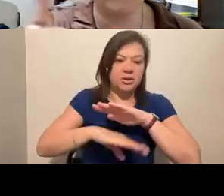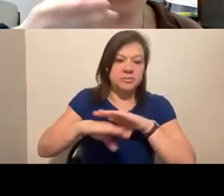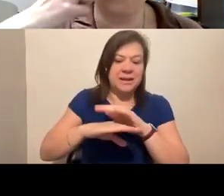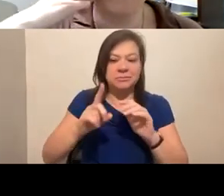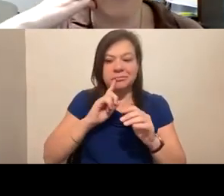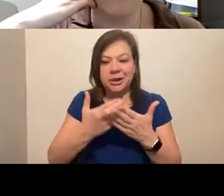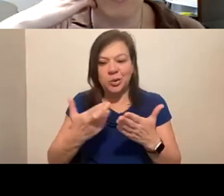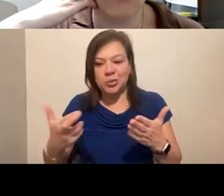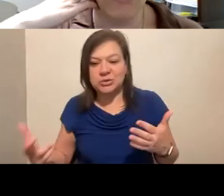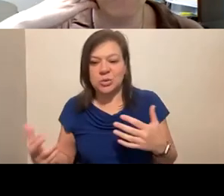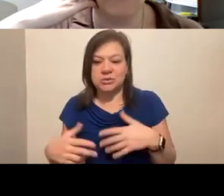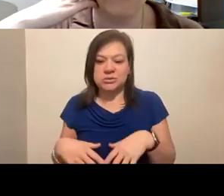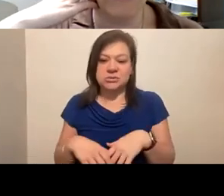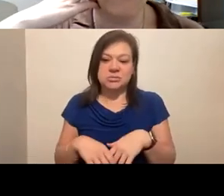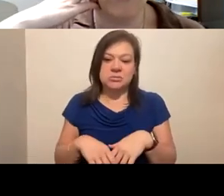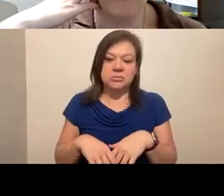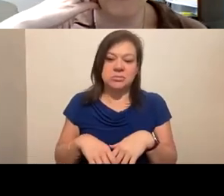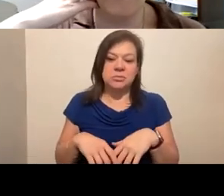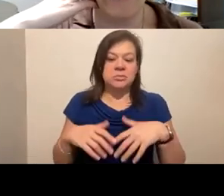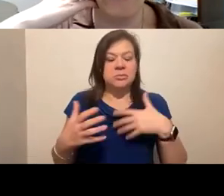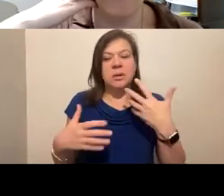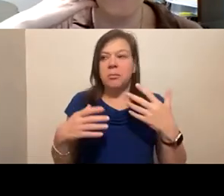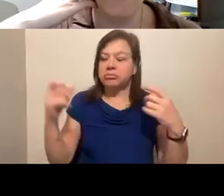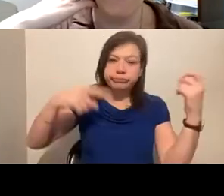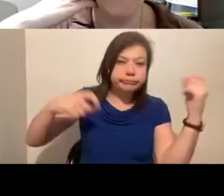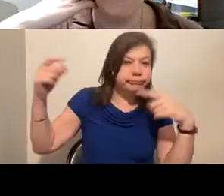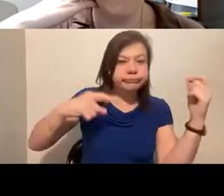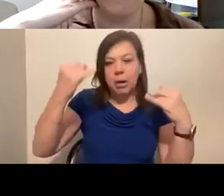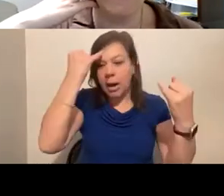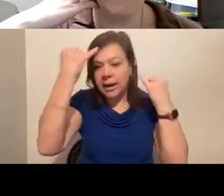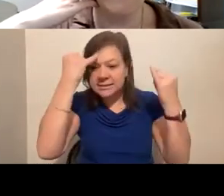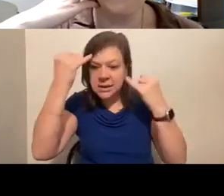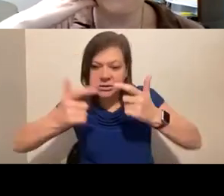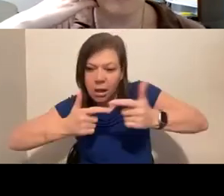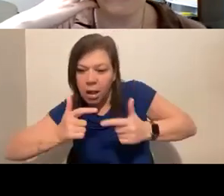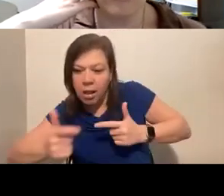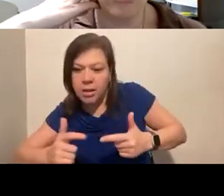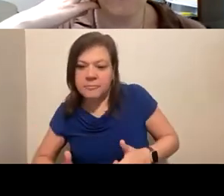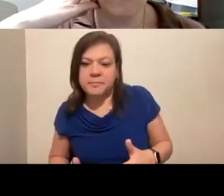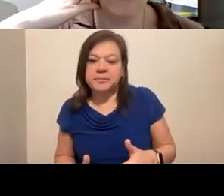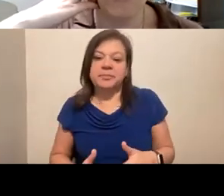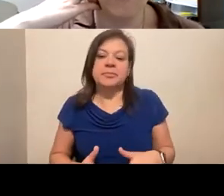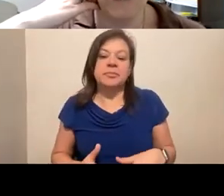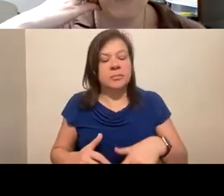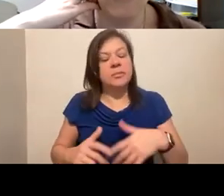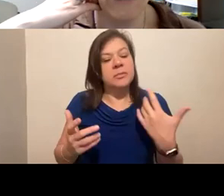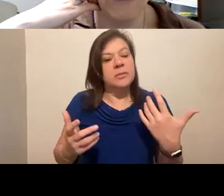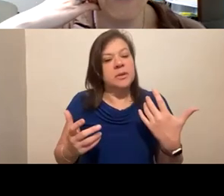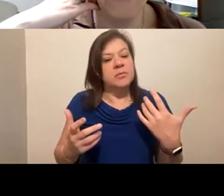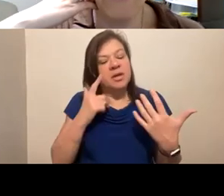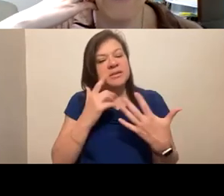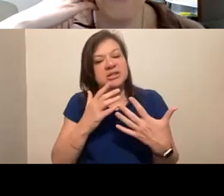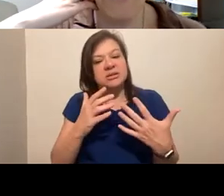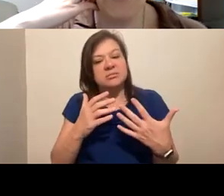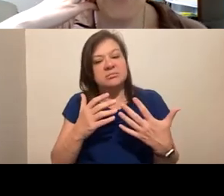someone to ask questions and bounce ideas off of. And it's, it is, it's just such a generous and welcoming community.